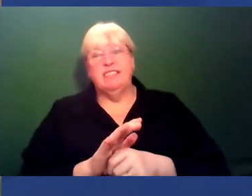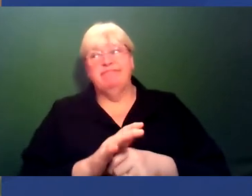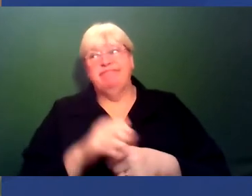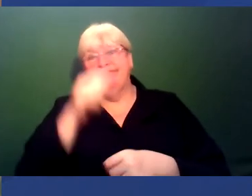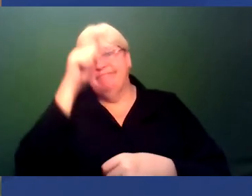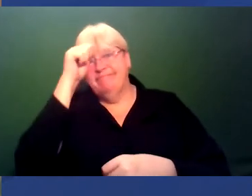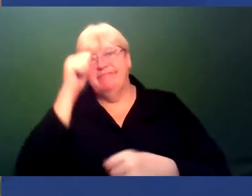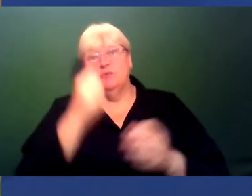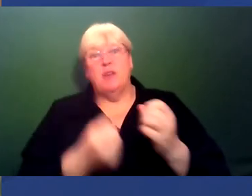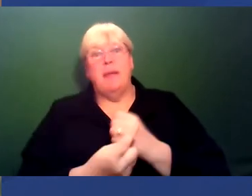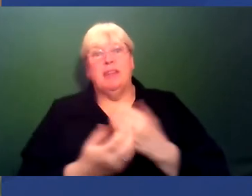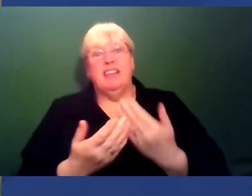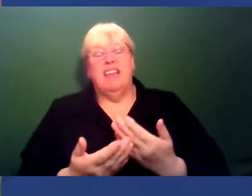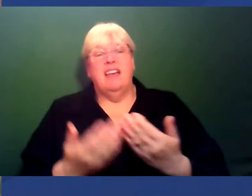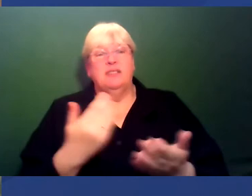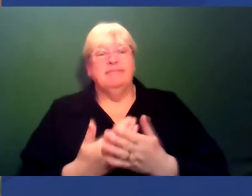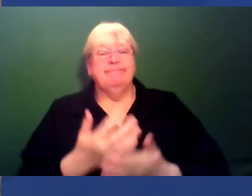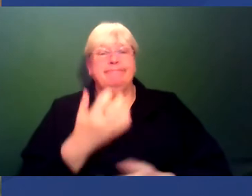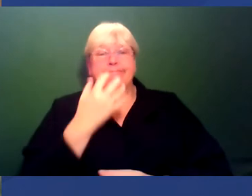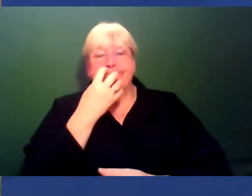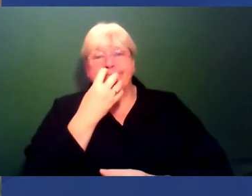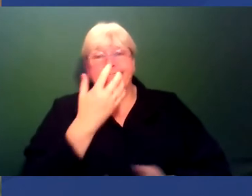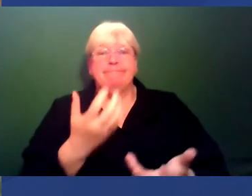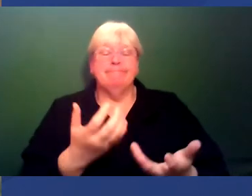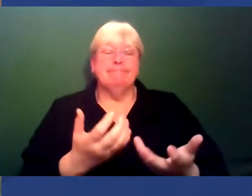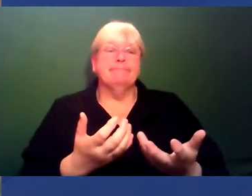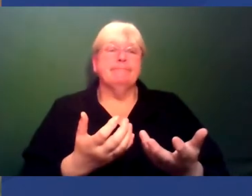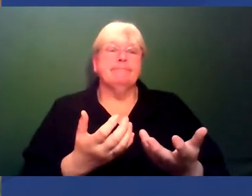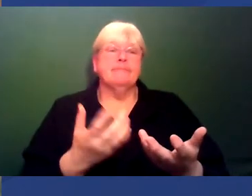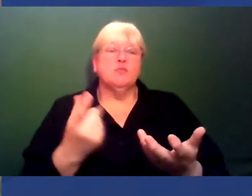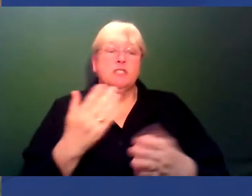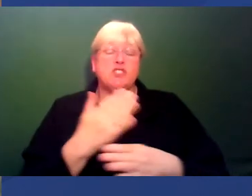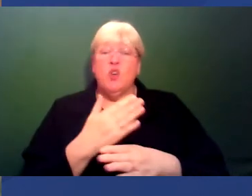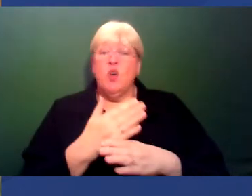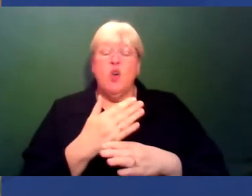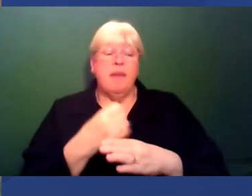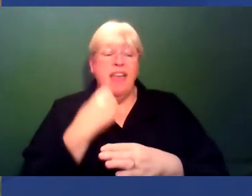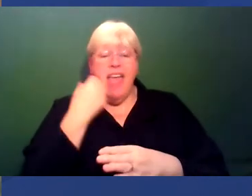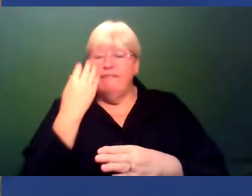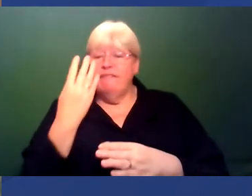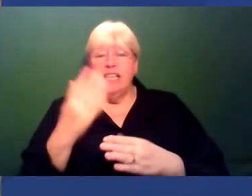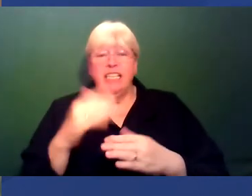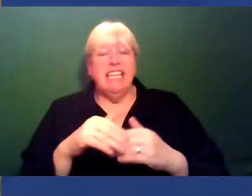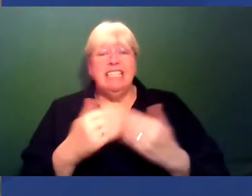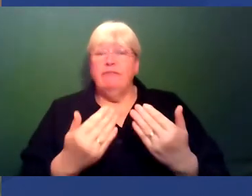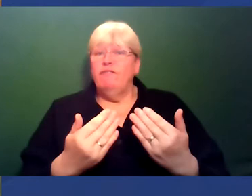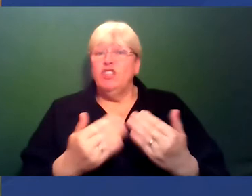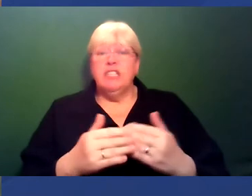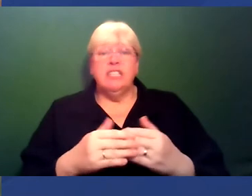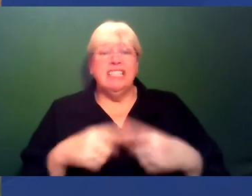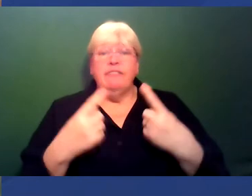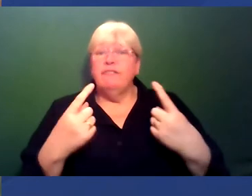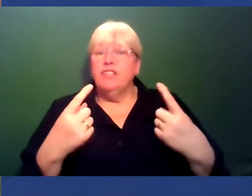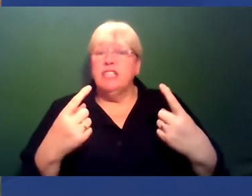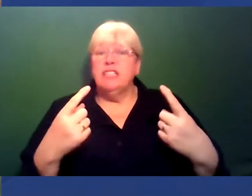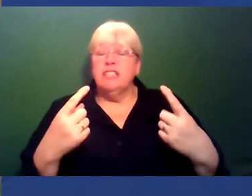into when they go to work now, because it's a bit grim. But it's one of those jobs where you can go in and every day is kind of going to be different. And whether it's a bit of science